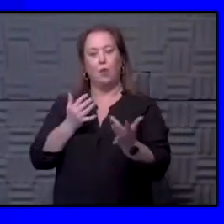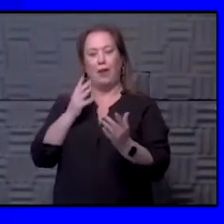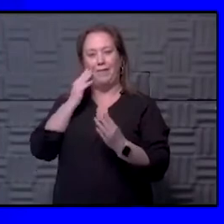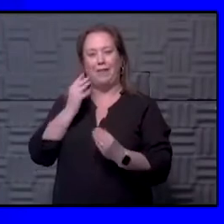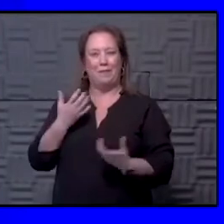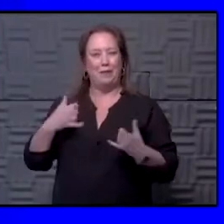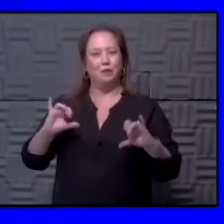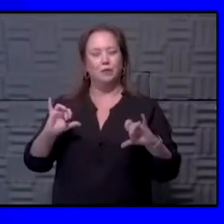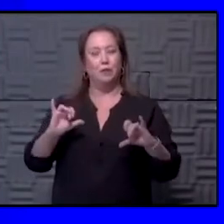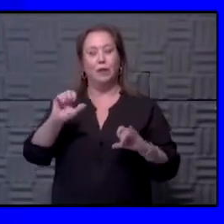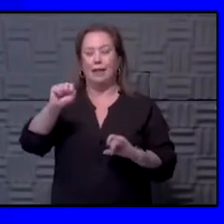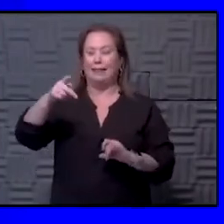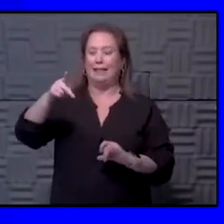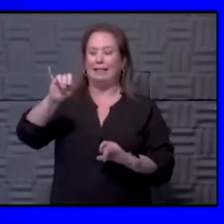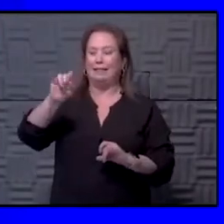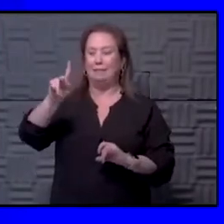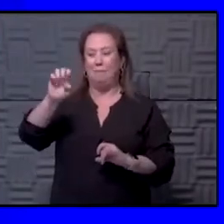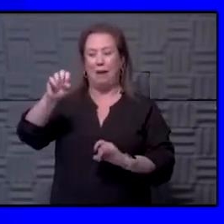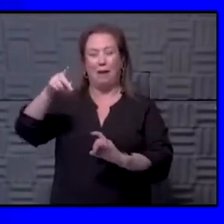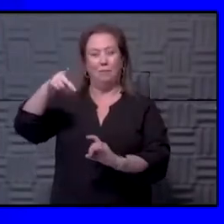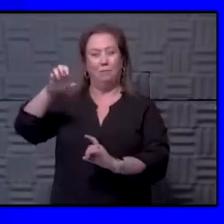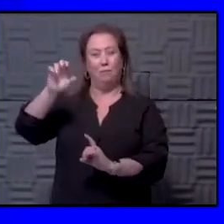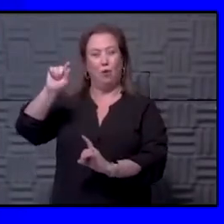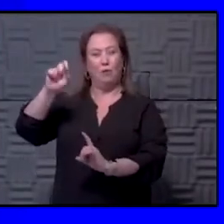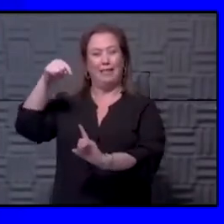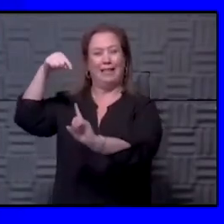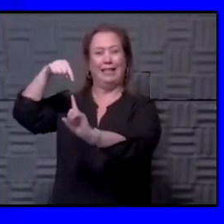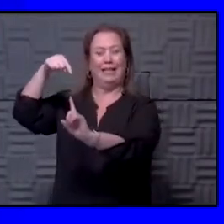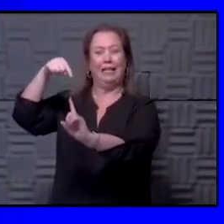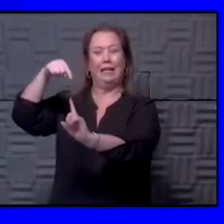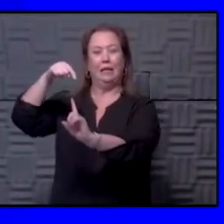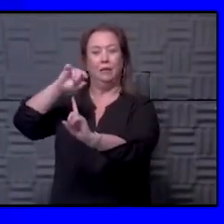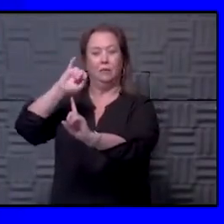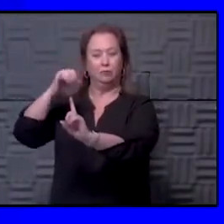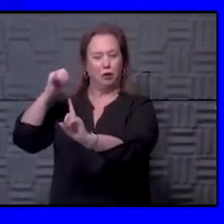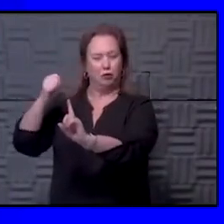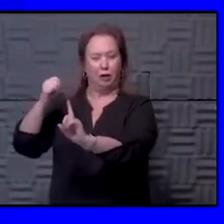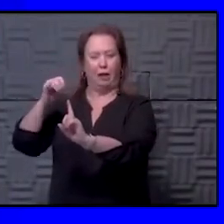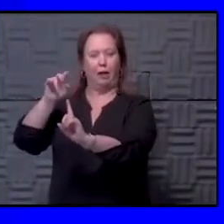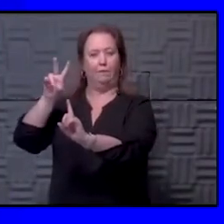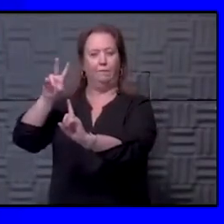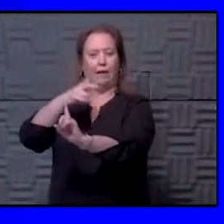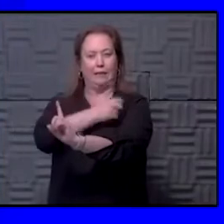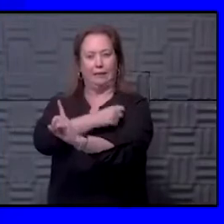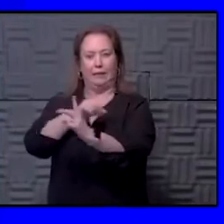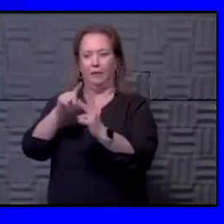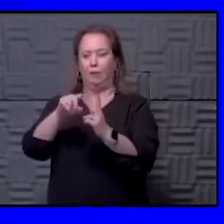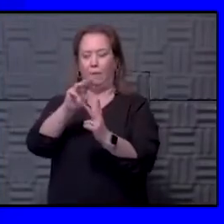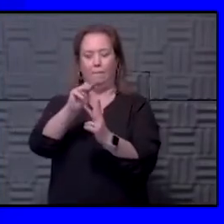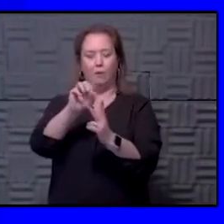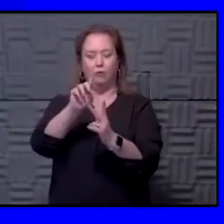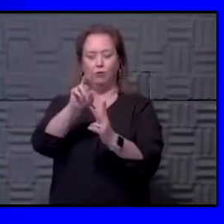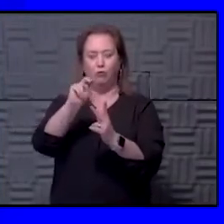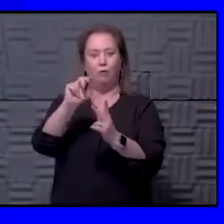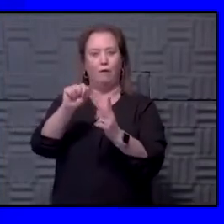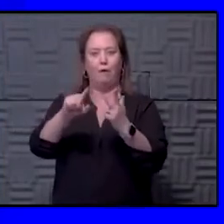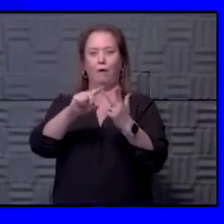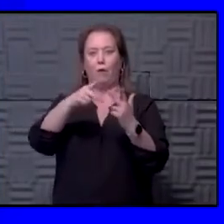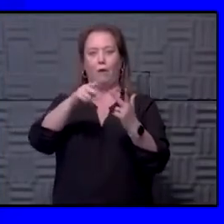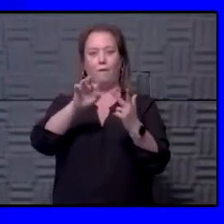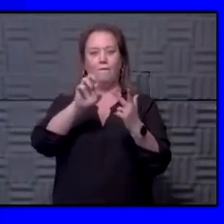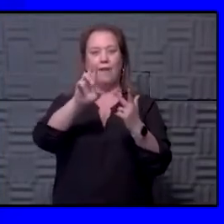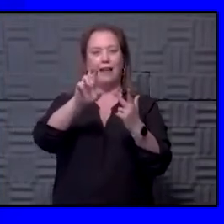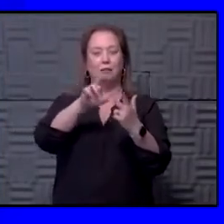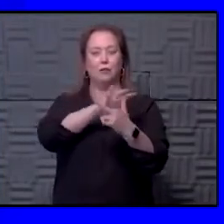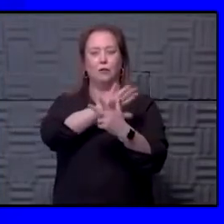information. And remember, on the spike protein itself, um, either from the J&J vaccine or the Moderna Pfizer vaccines, there's about